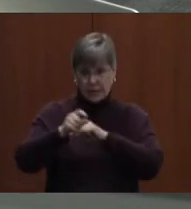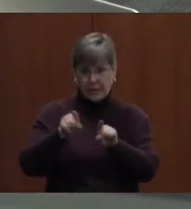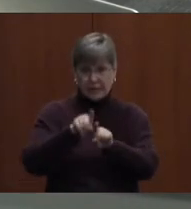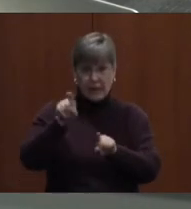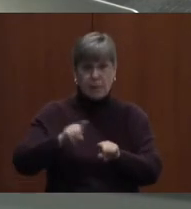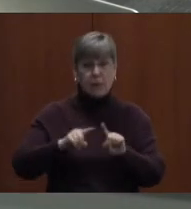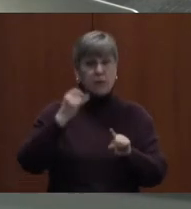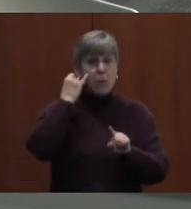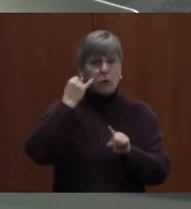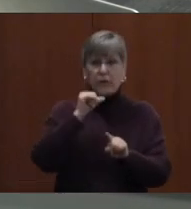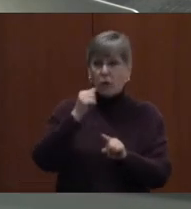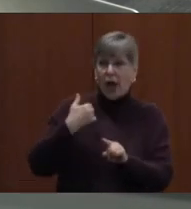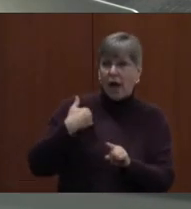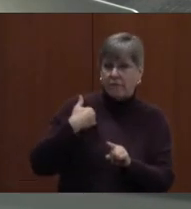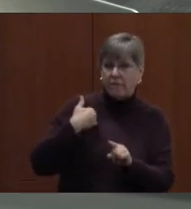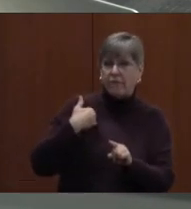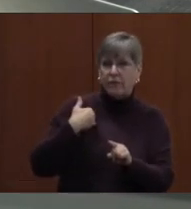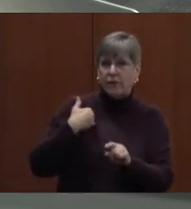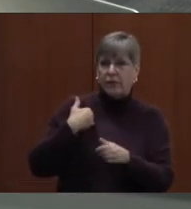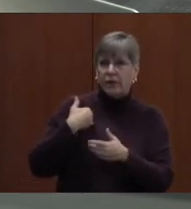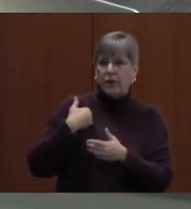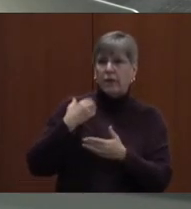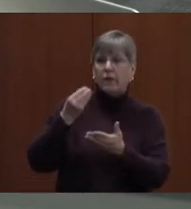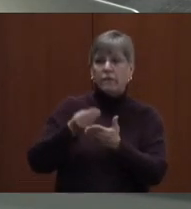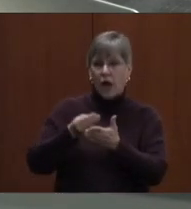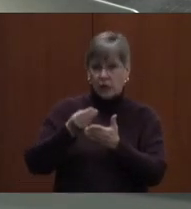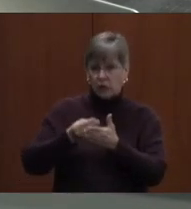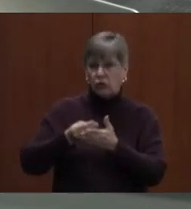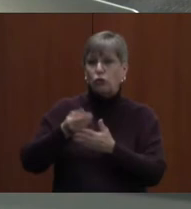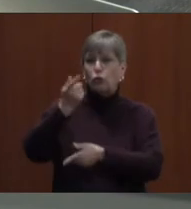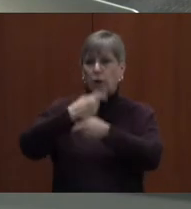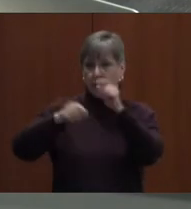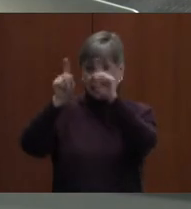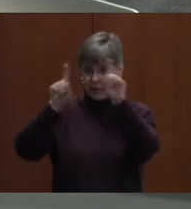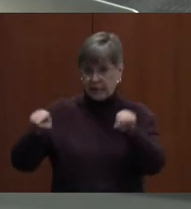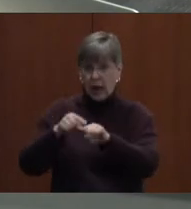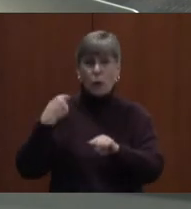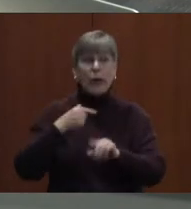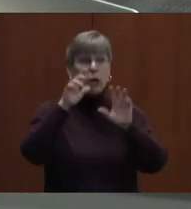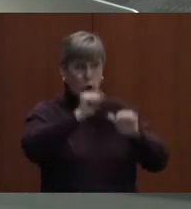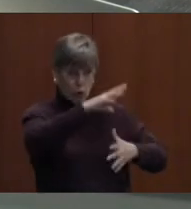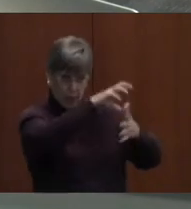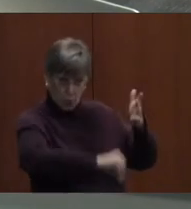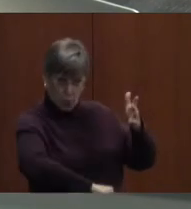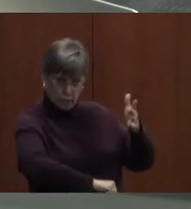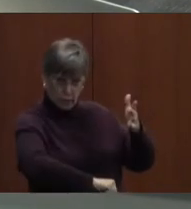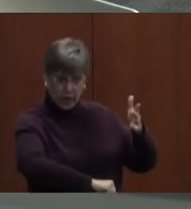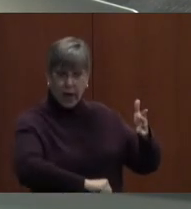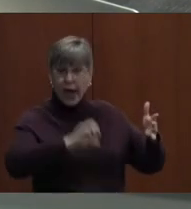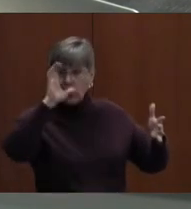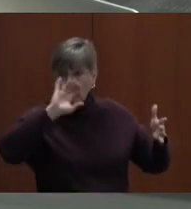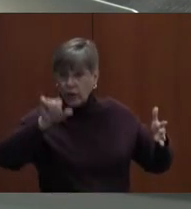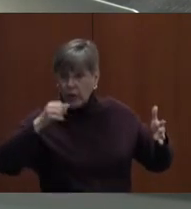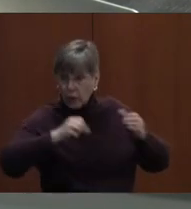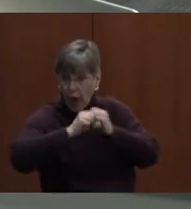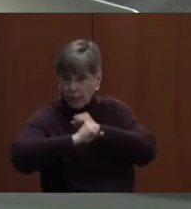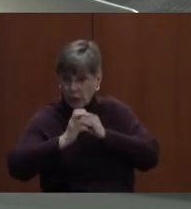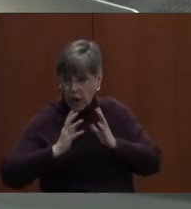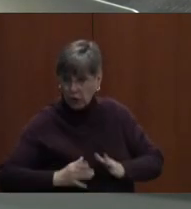not have the funds to replace that sign, we could remove it and potentially seek another advertiser